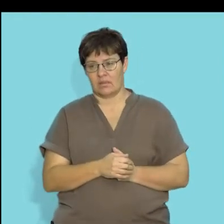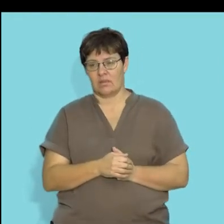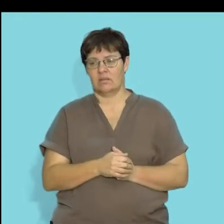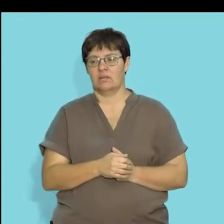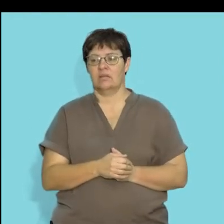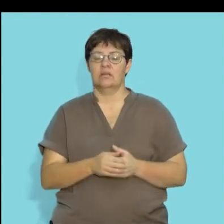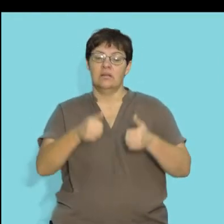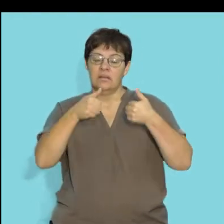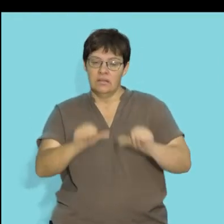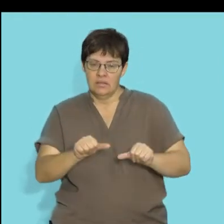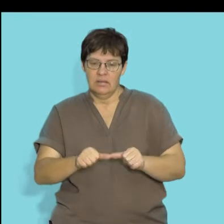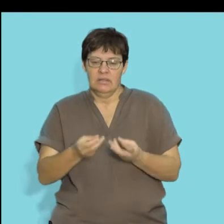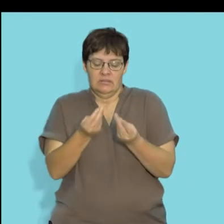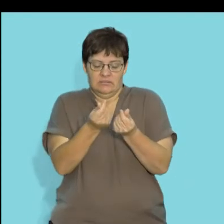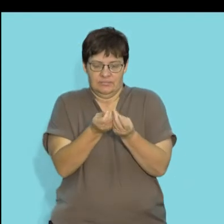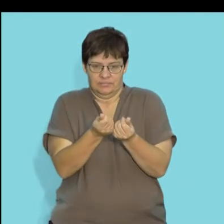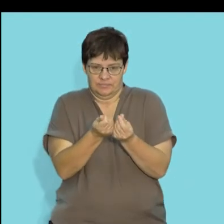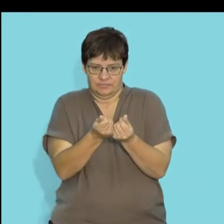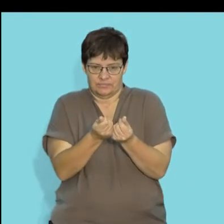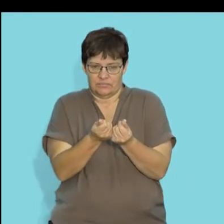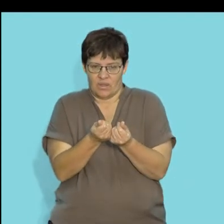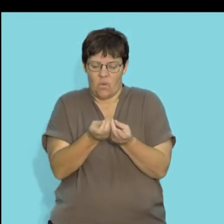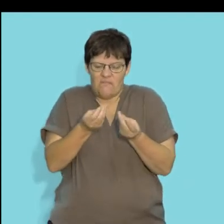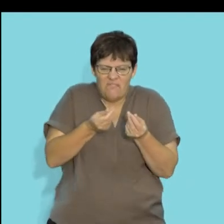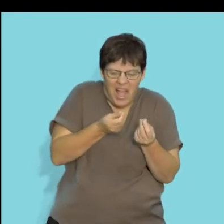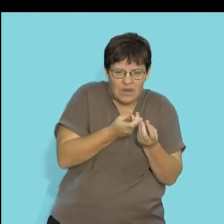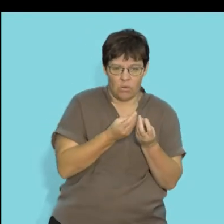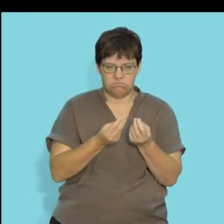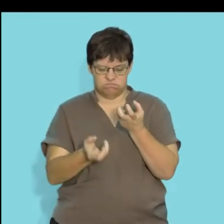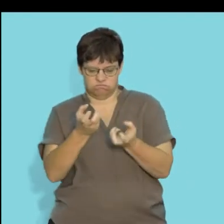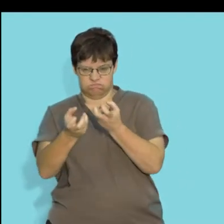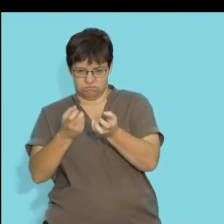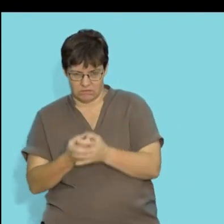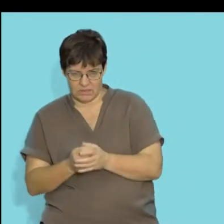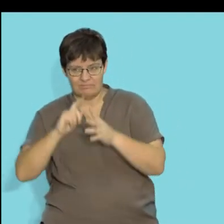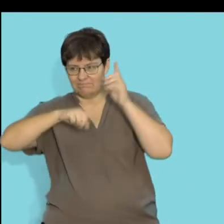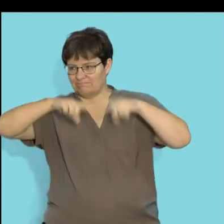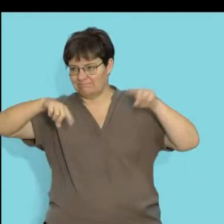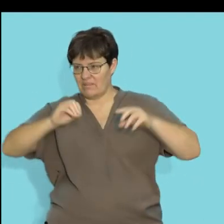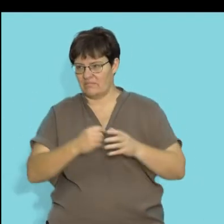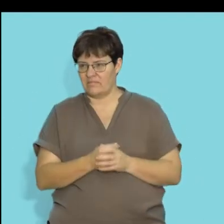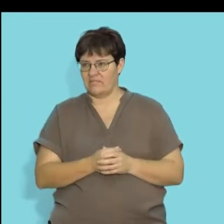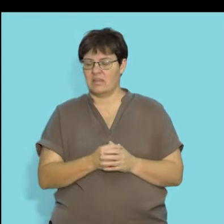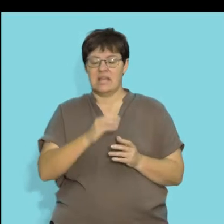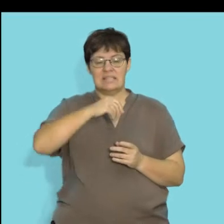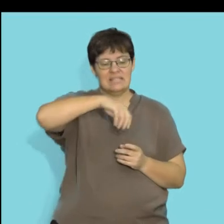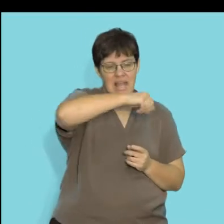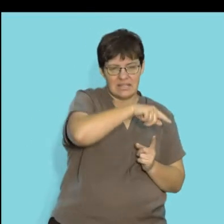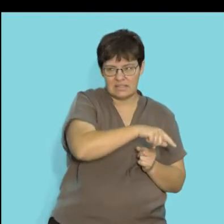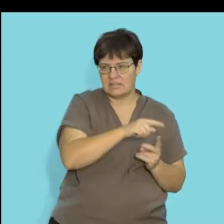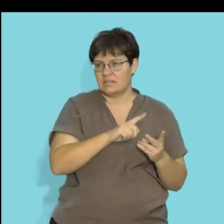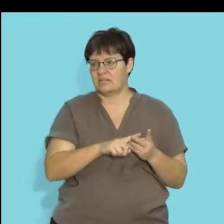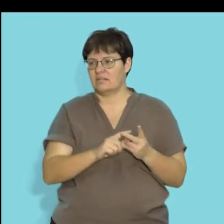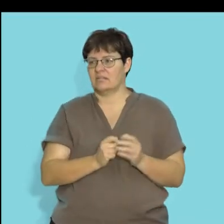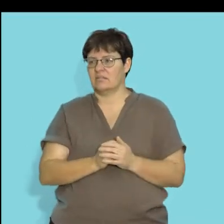of soil or edific factor is the texture. And based on the texture of soil we have different types of soil. We've got sandy